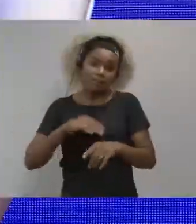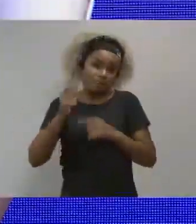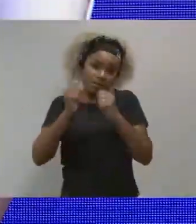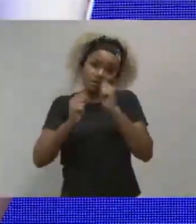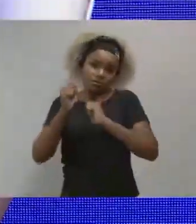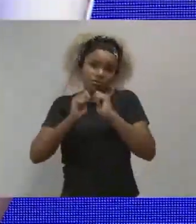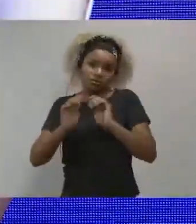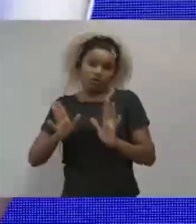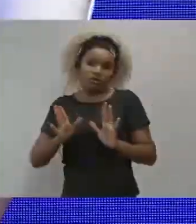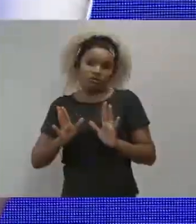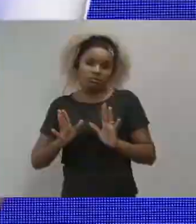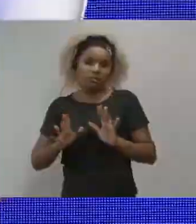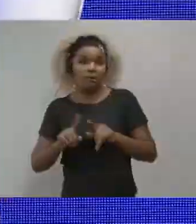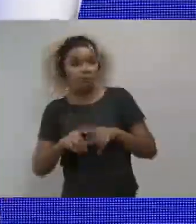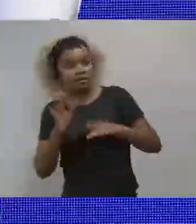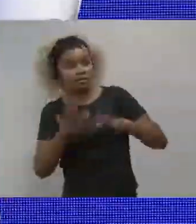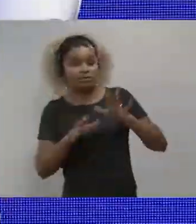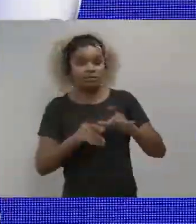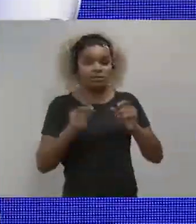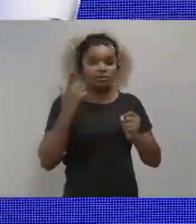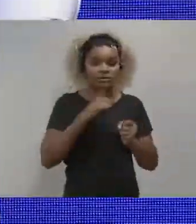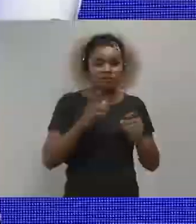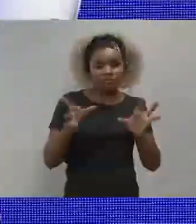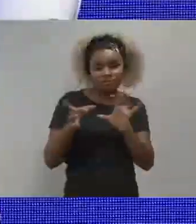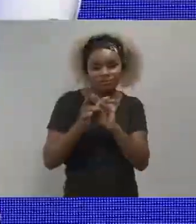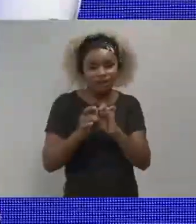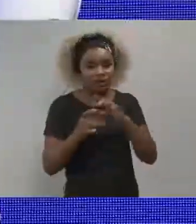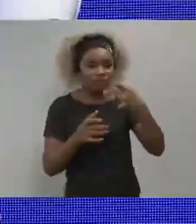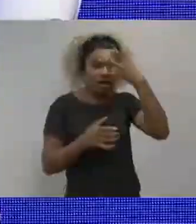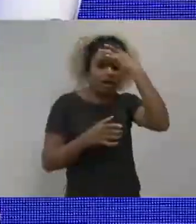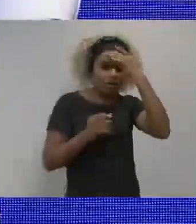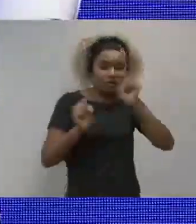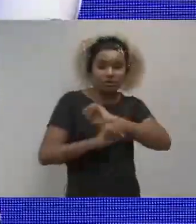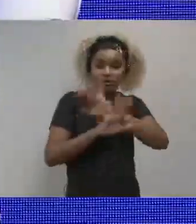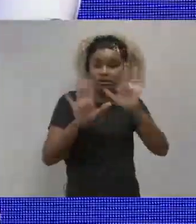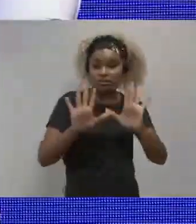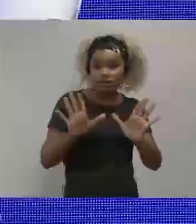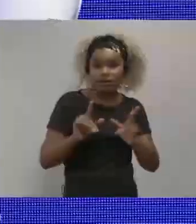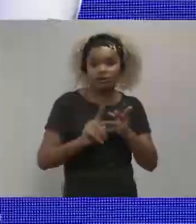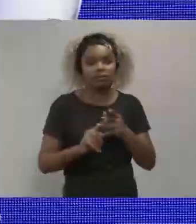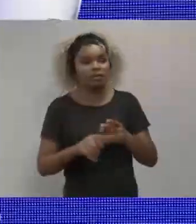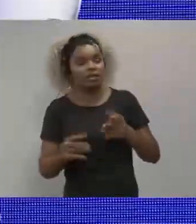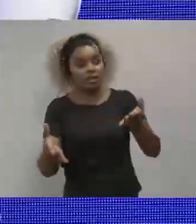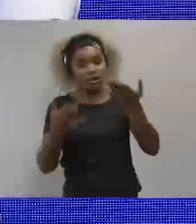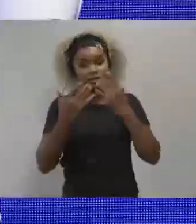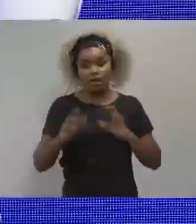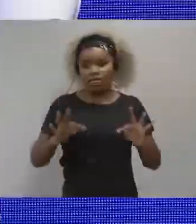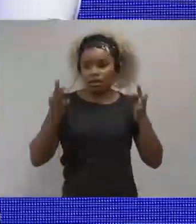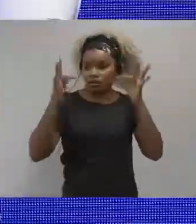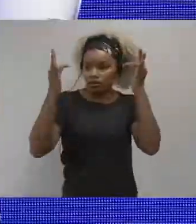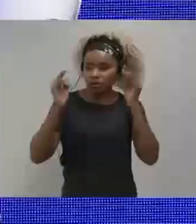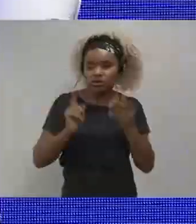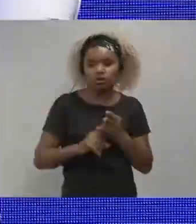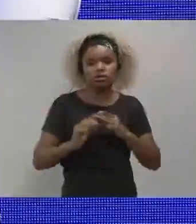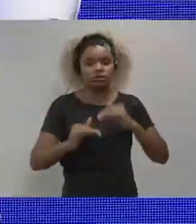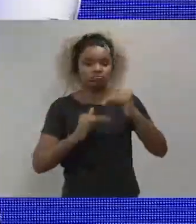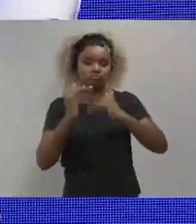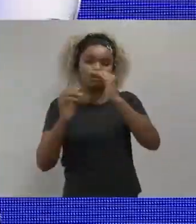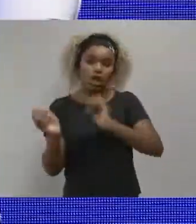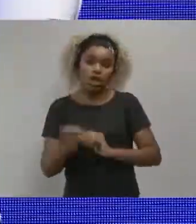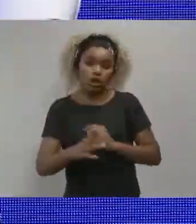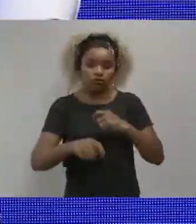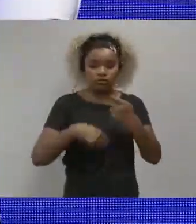prioritize that innovation that will give me more money. And then sometimes I can gather that along with a logic of